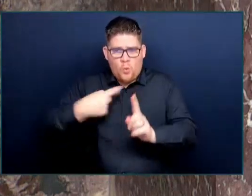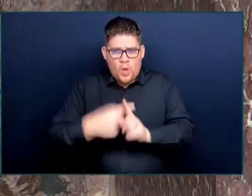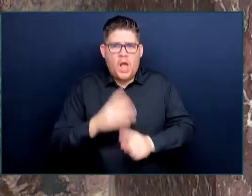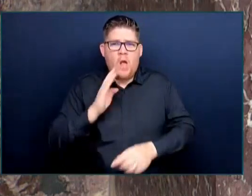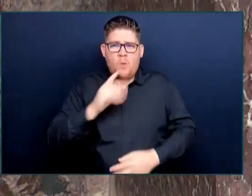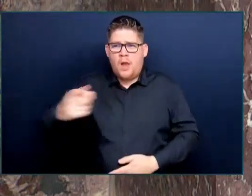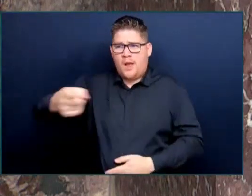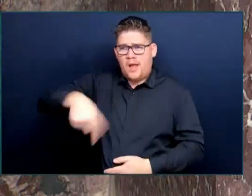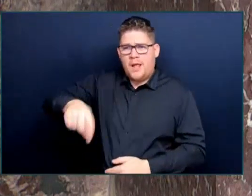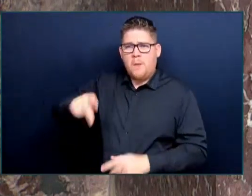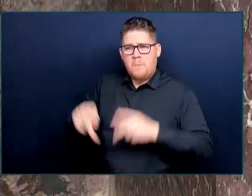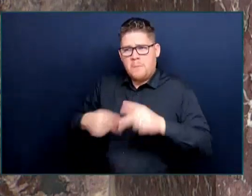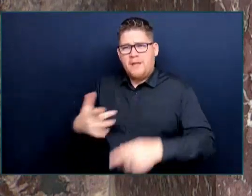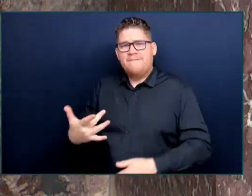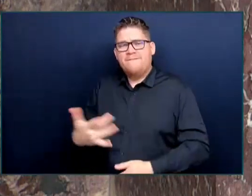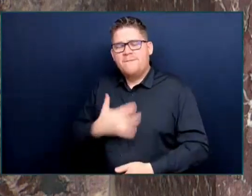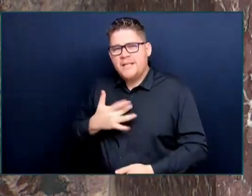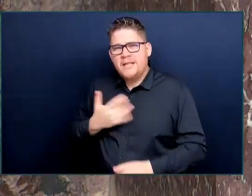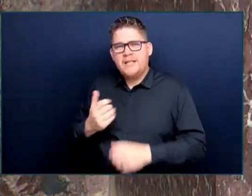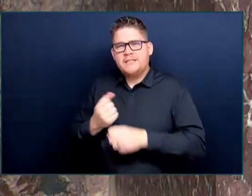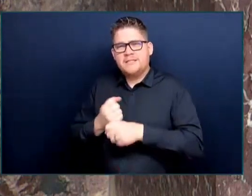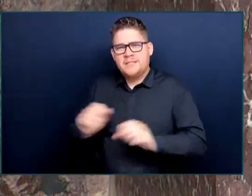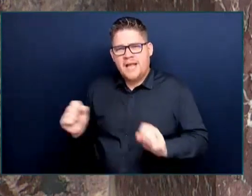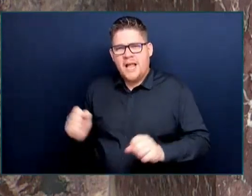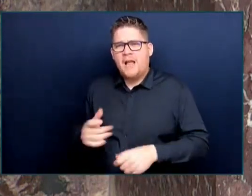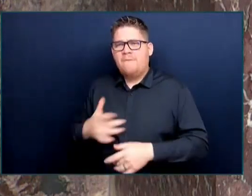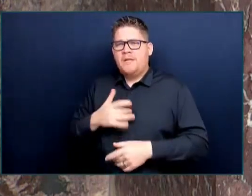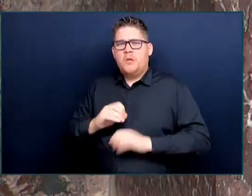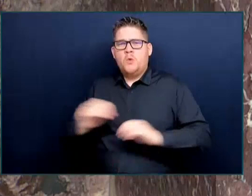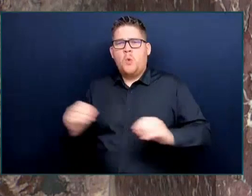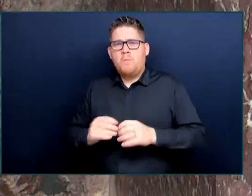and escalating anti-Asian hate crimes in Chinatown?